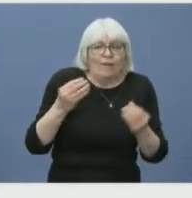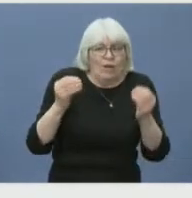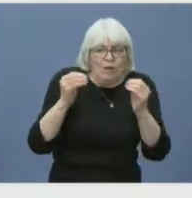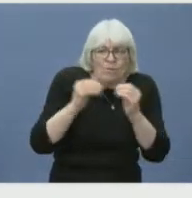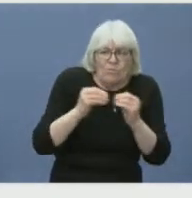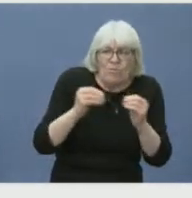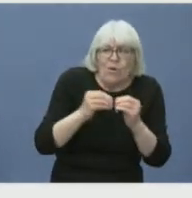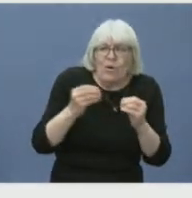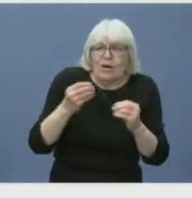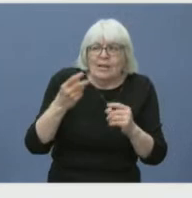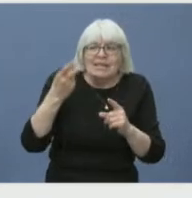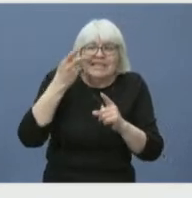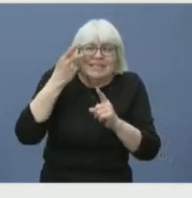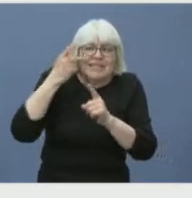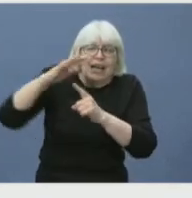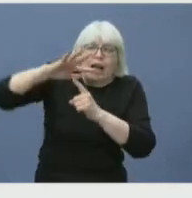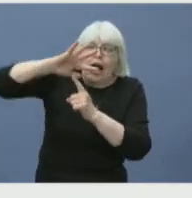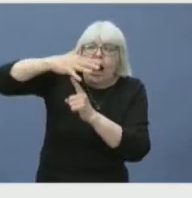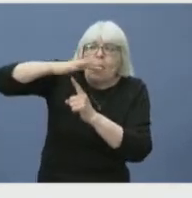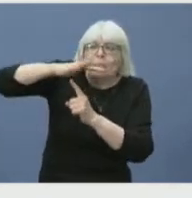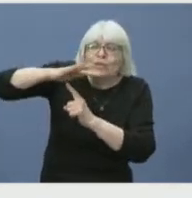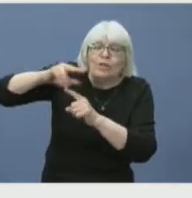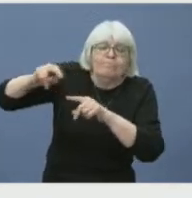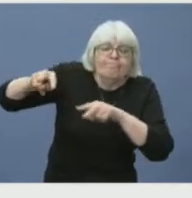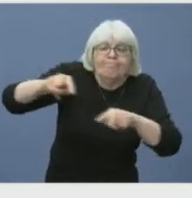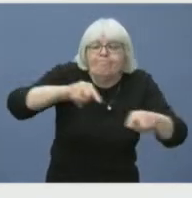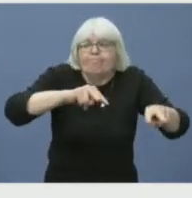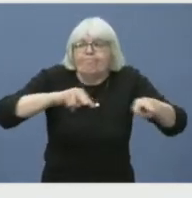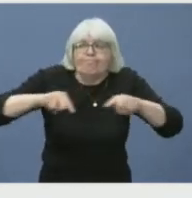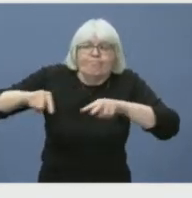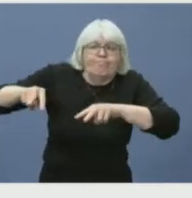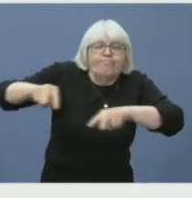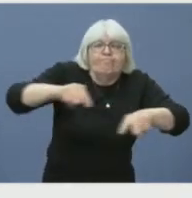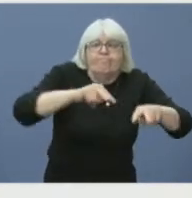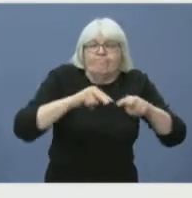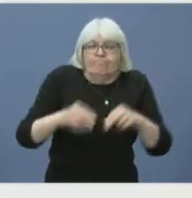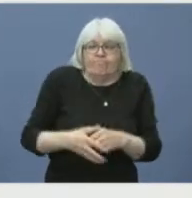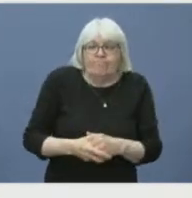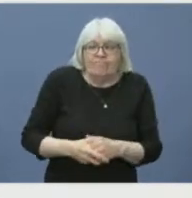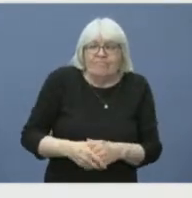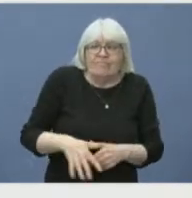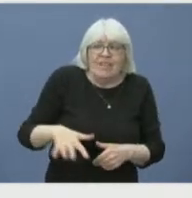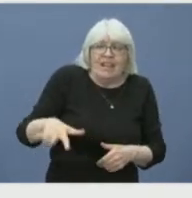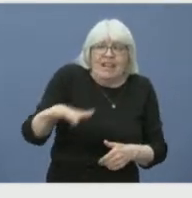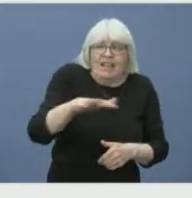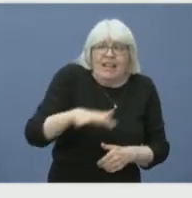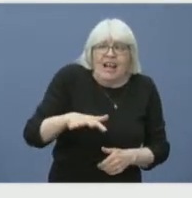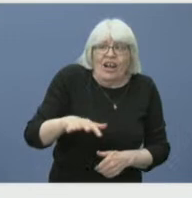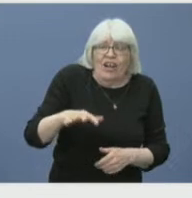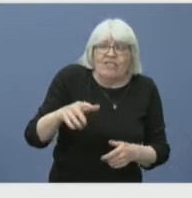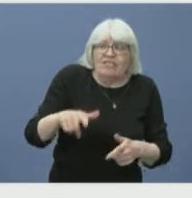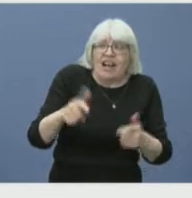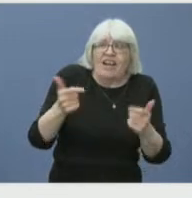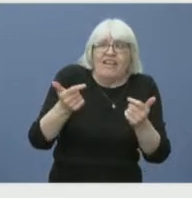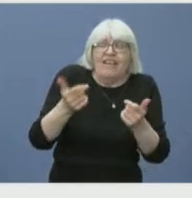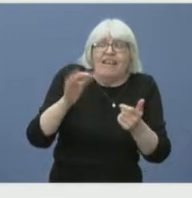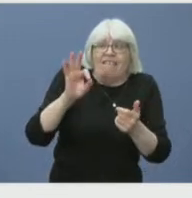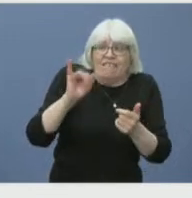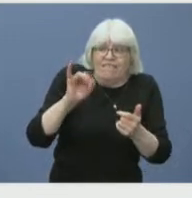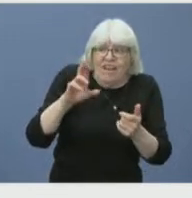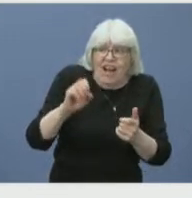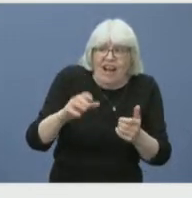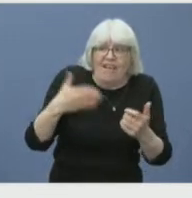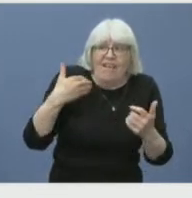measurements on the ground. We've been able to narrow down the area of this fire, so we're actually dropping the size down to